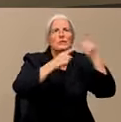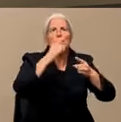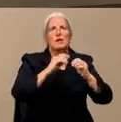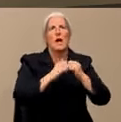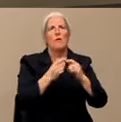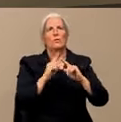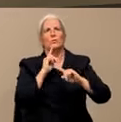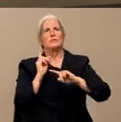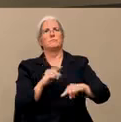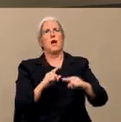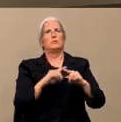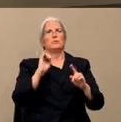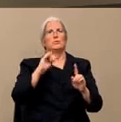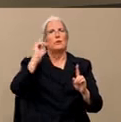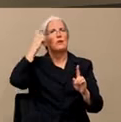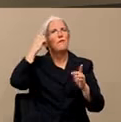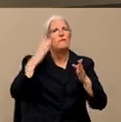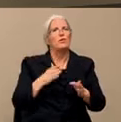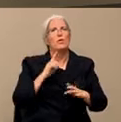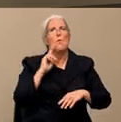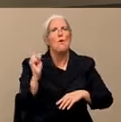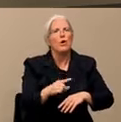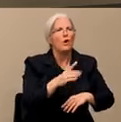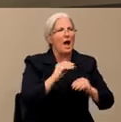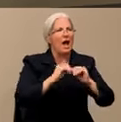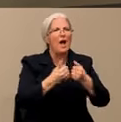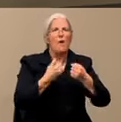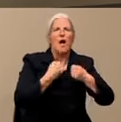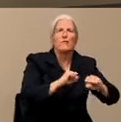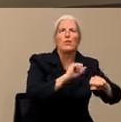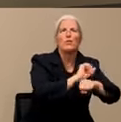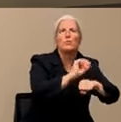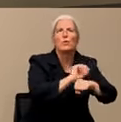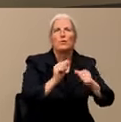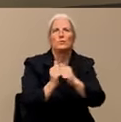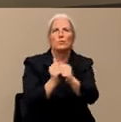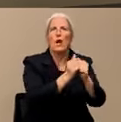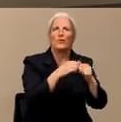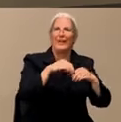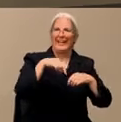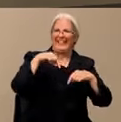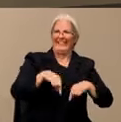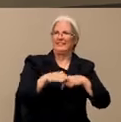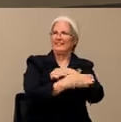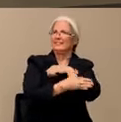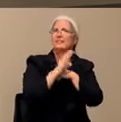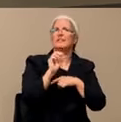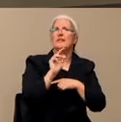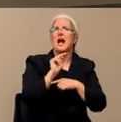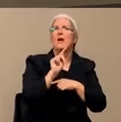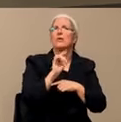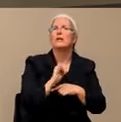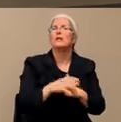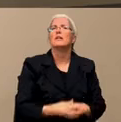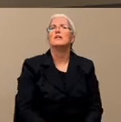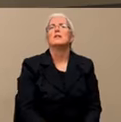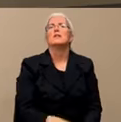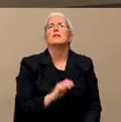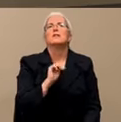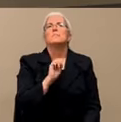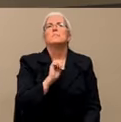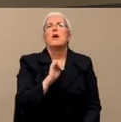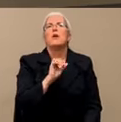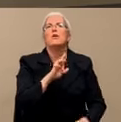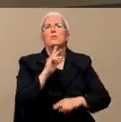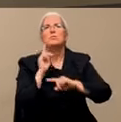looking for you in terms of working with other cities and the county? Well, as far as cities, at least as far as mayors too, we're in